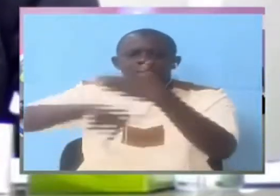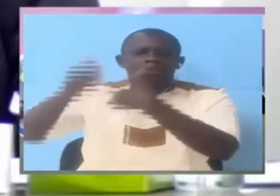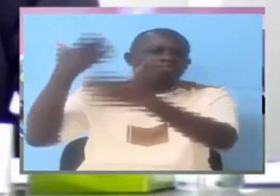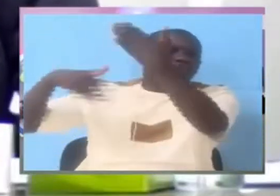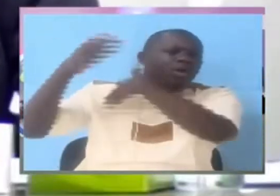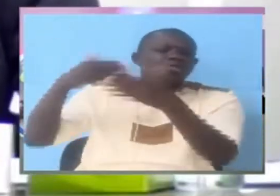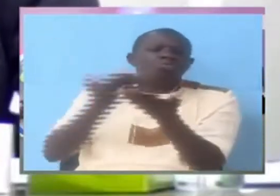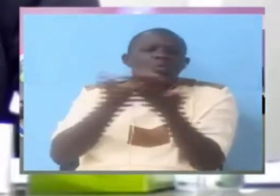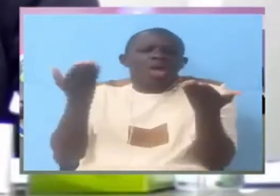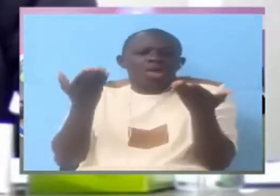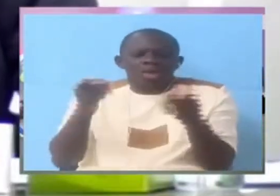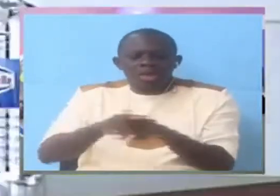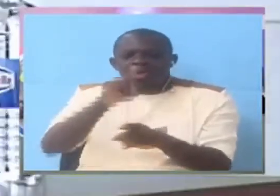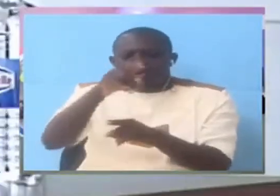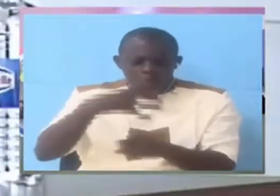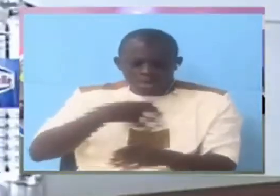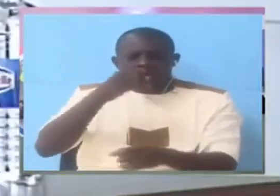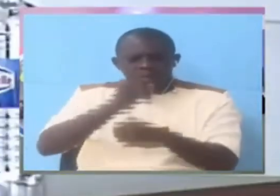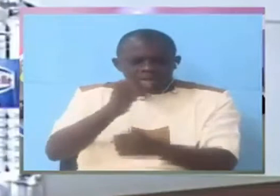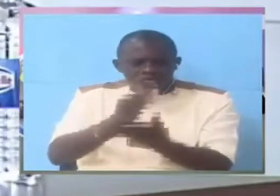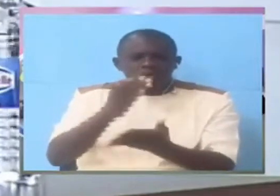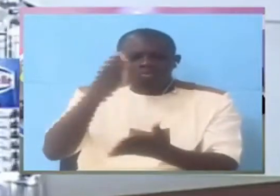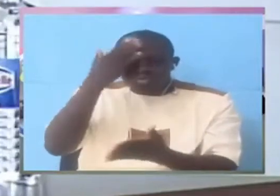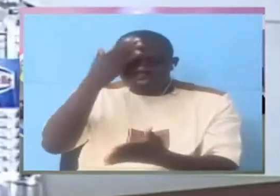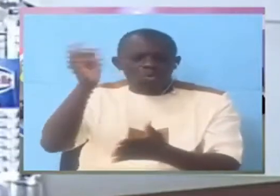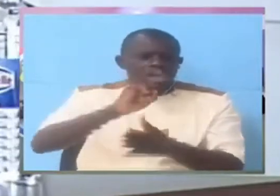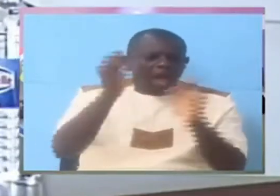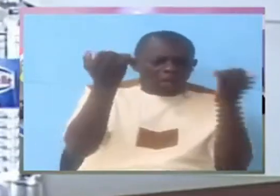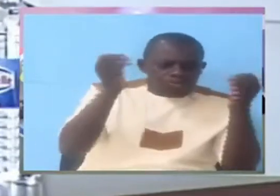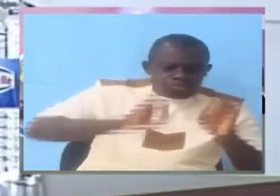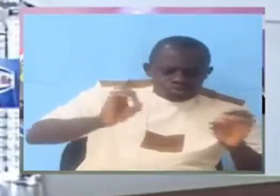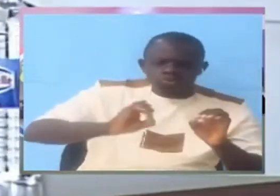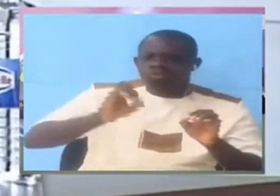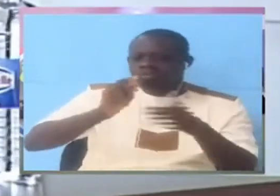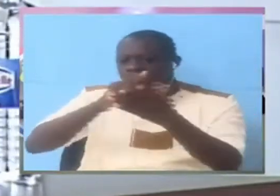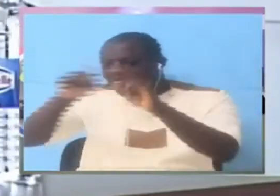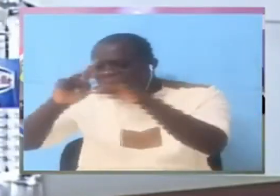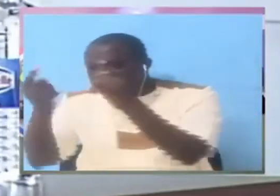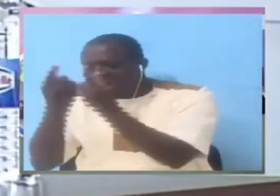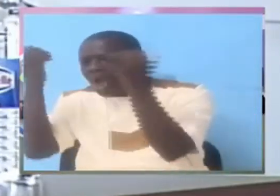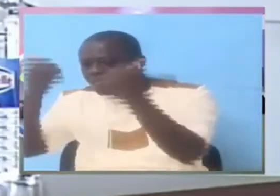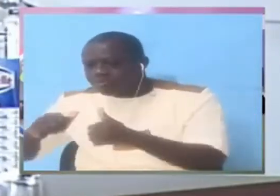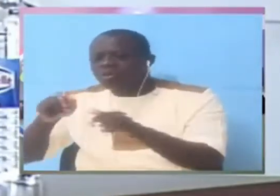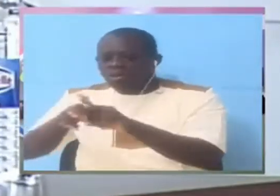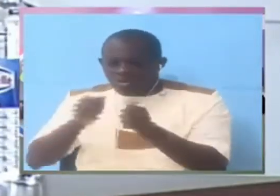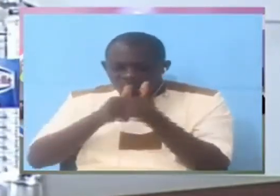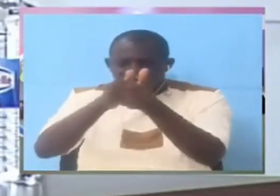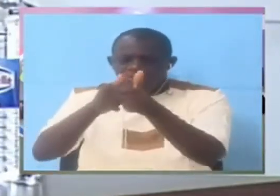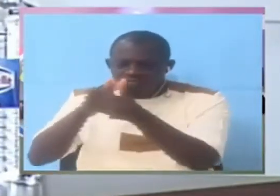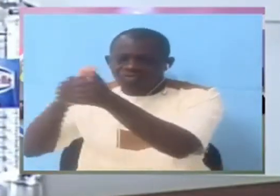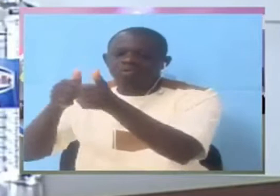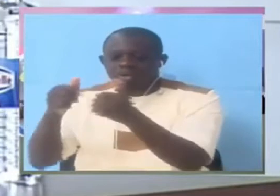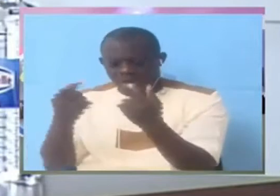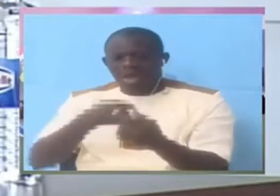Tell me, you want to make sure that you know what is missing and what is not missing. You are falling off. I believe. Mr. Witness,